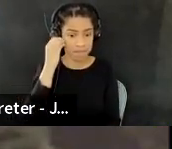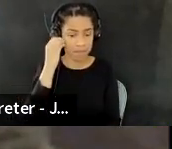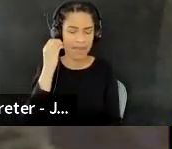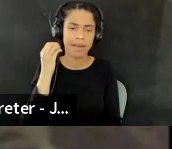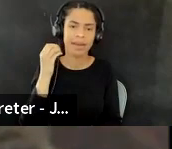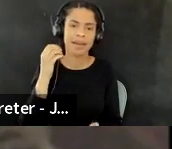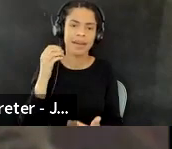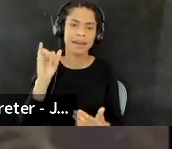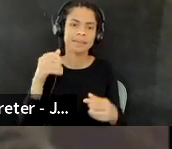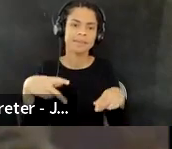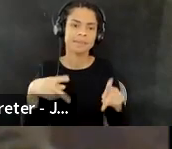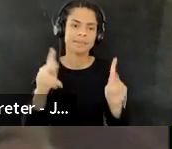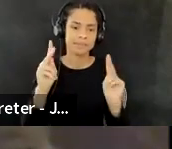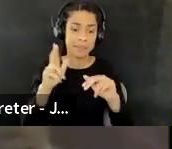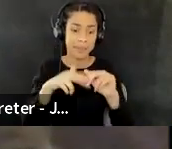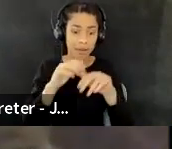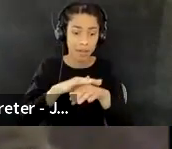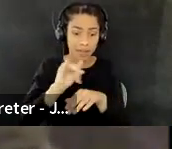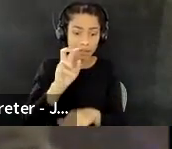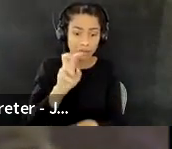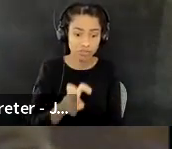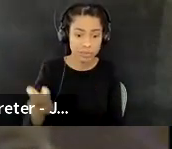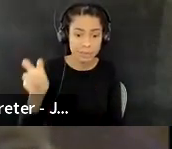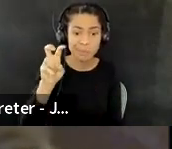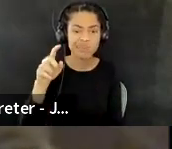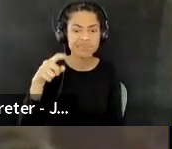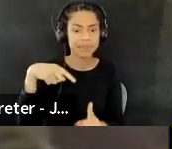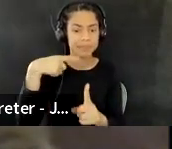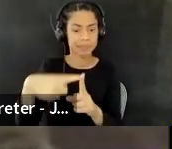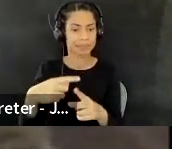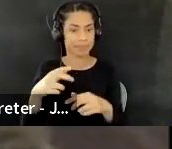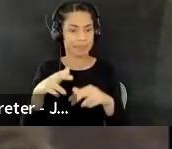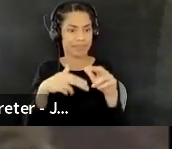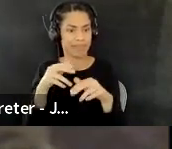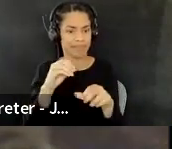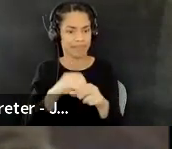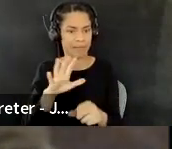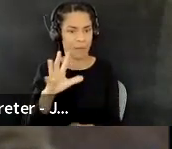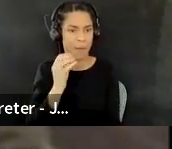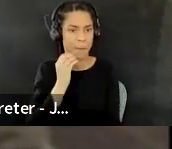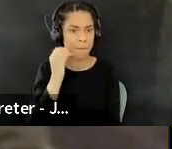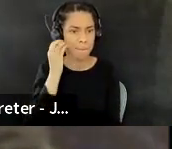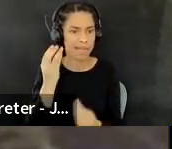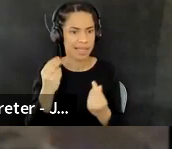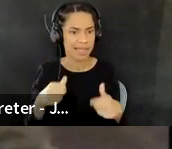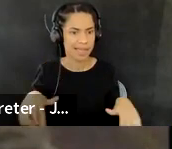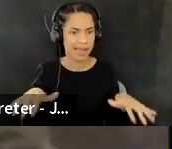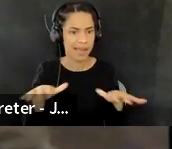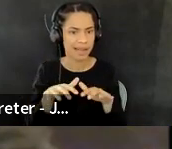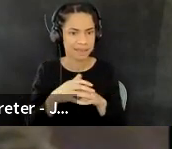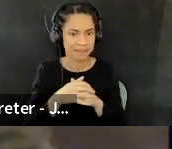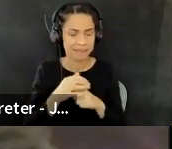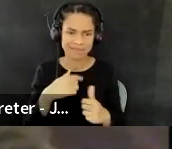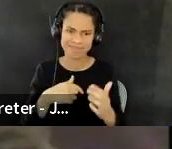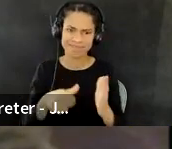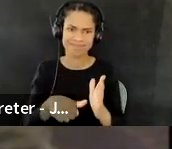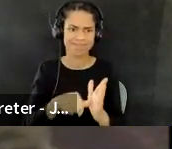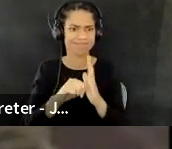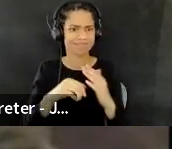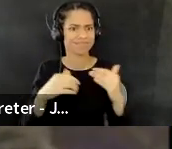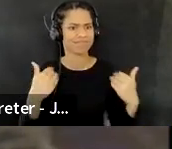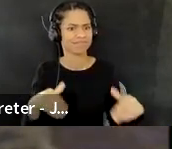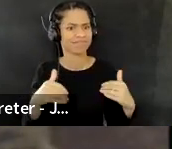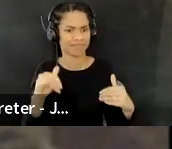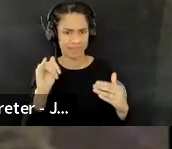and build on, um, folks' presence together in their homeland. can't reiterate how much, how deeply important,